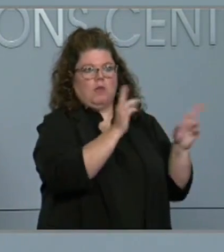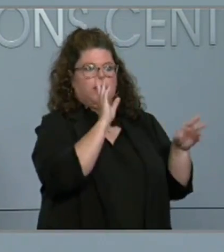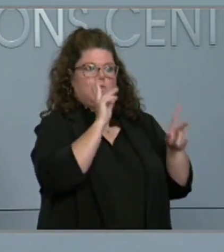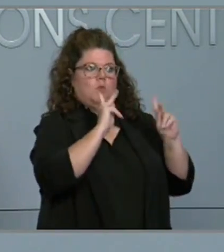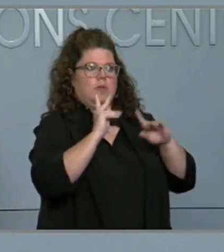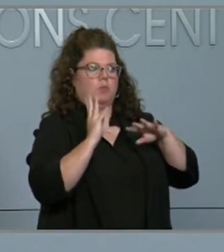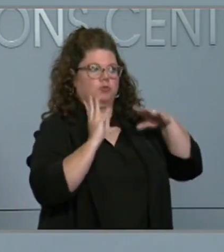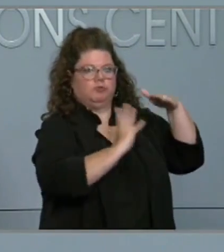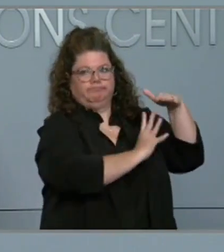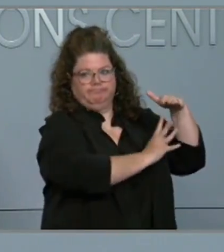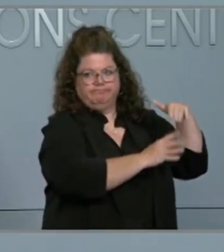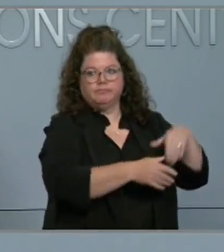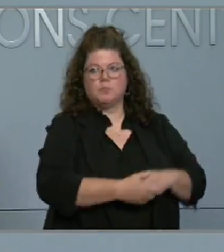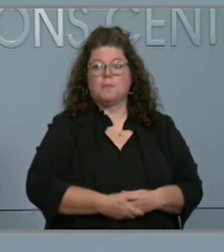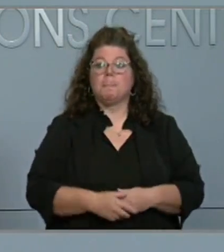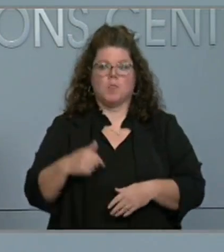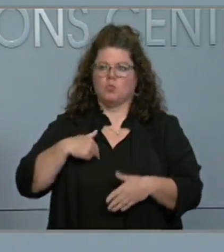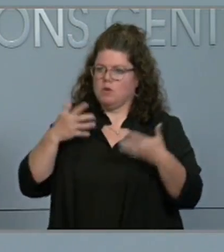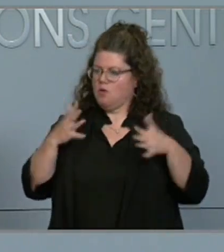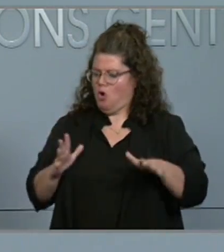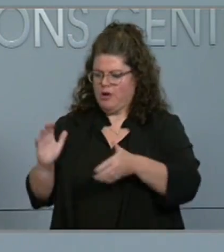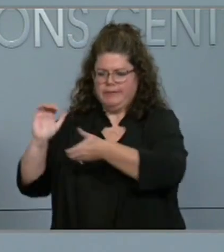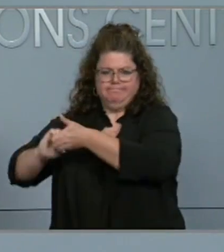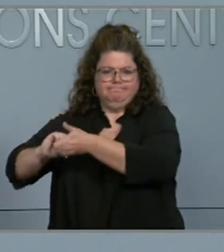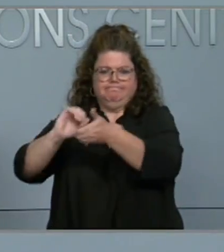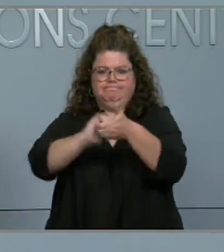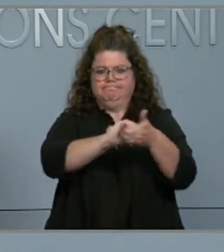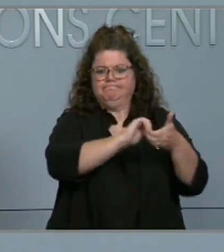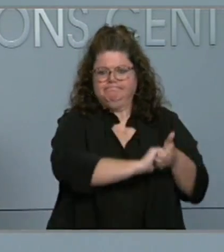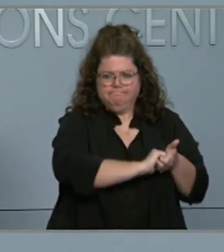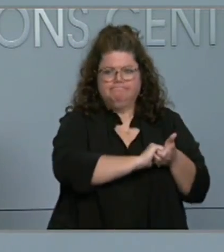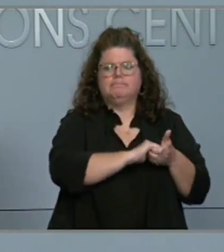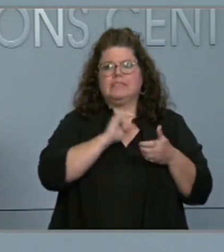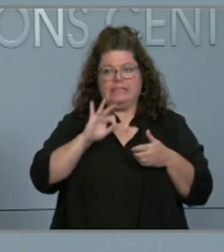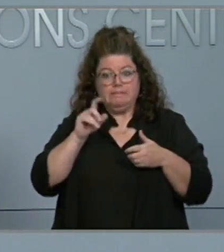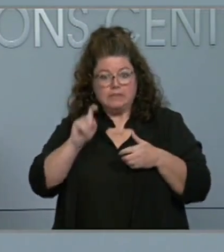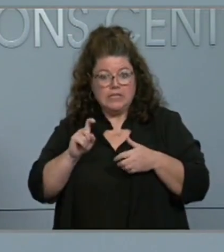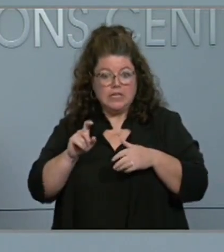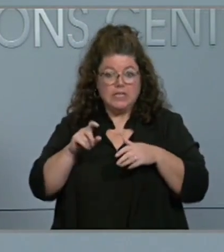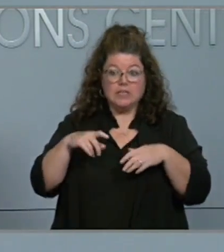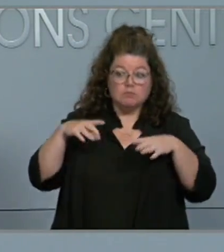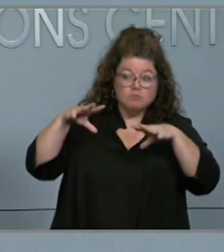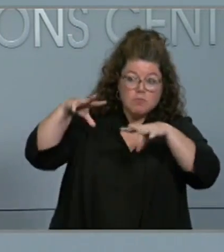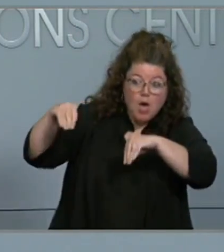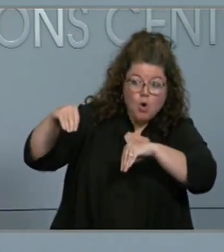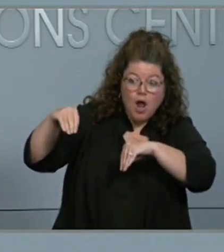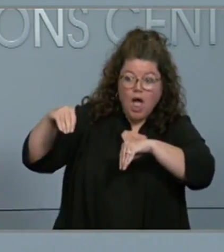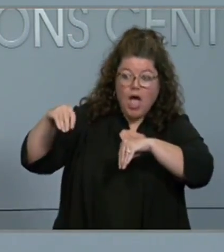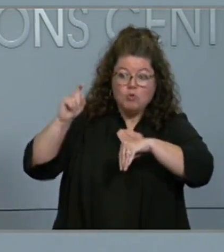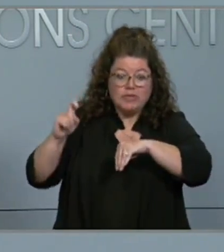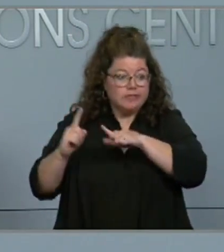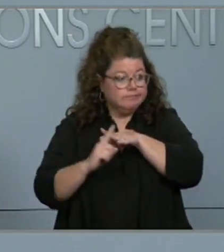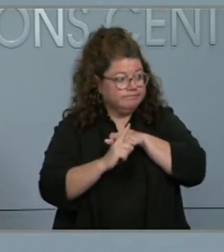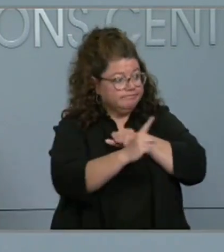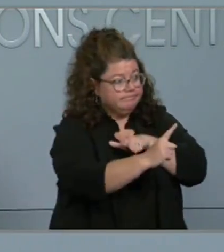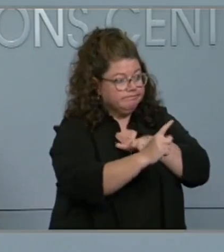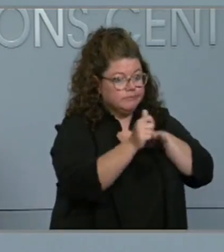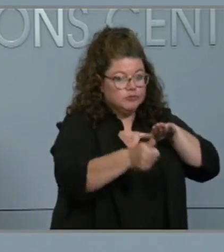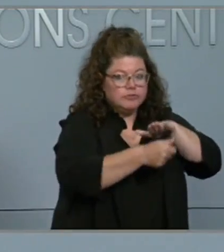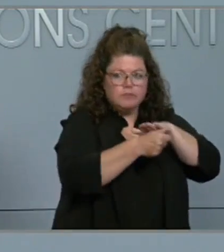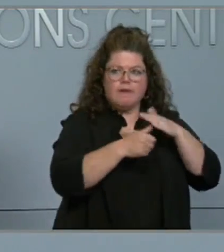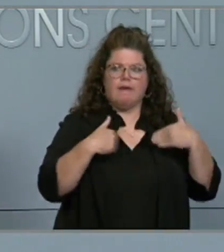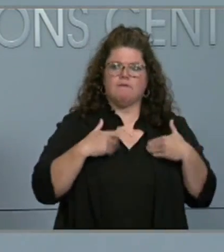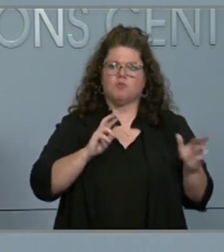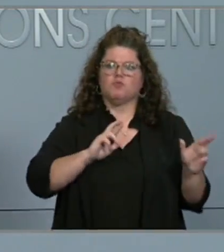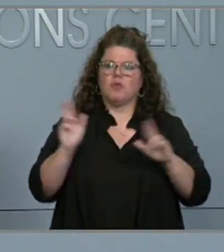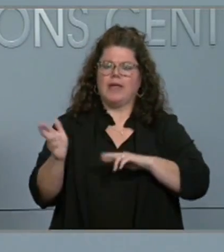our local partners for potential post-impact sheltering needs, especially related to power outages. As the Governor said, we